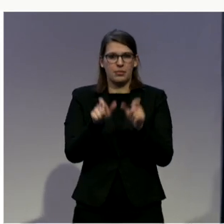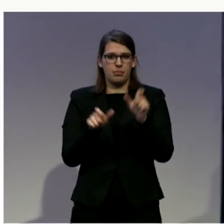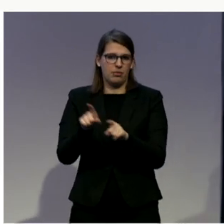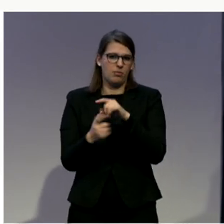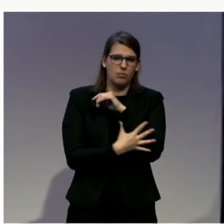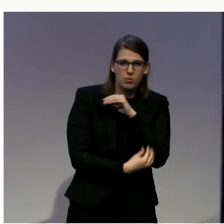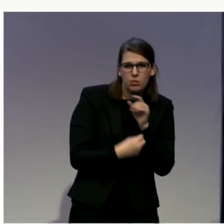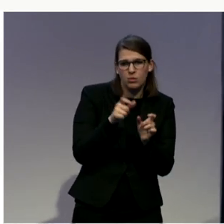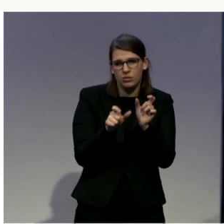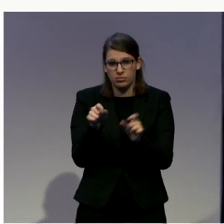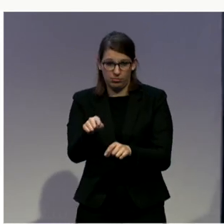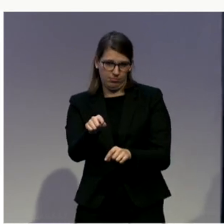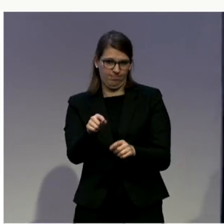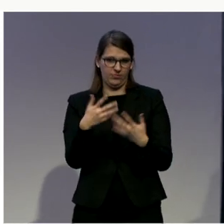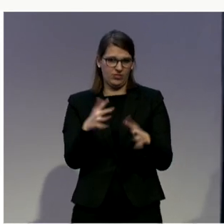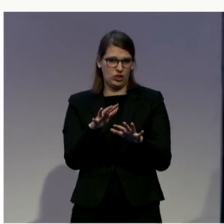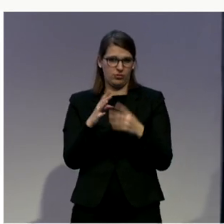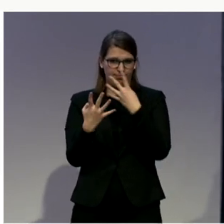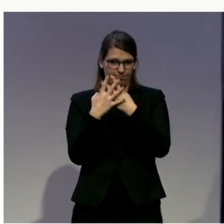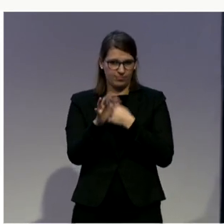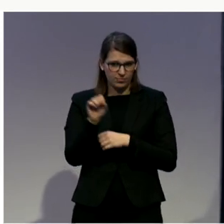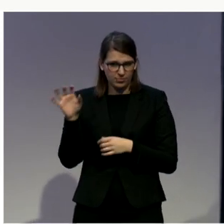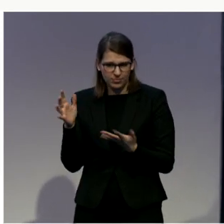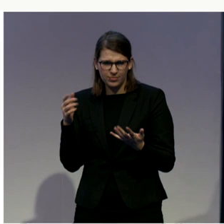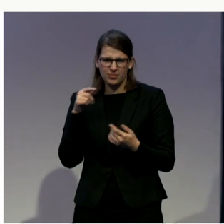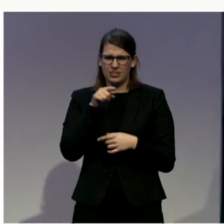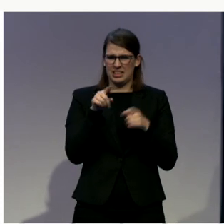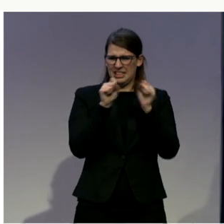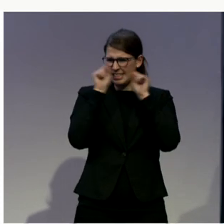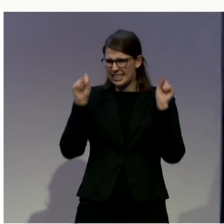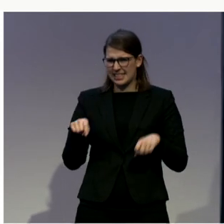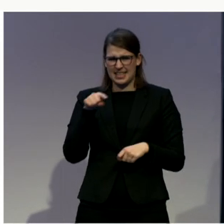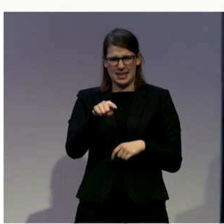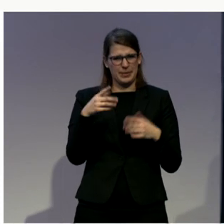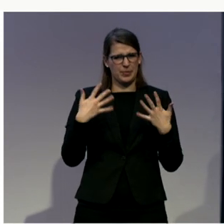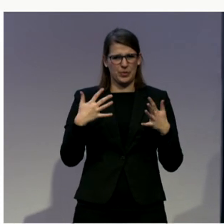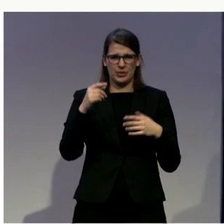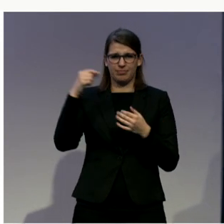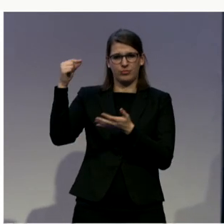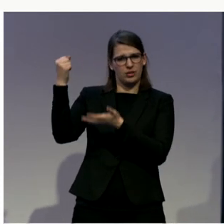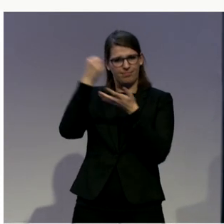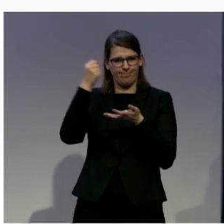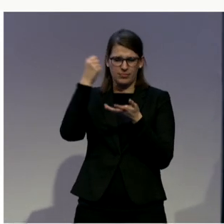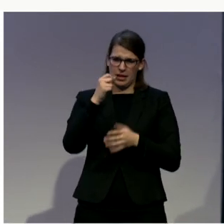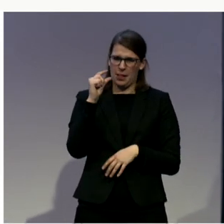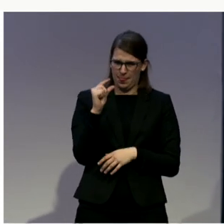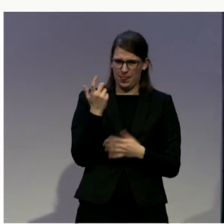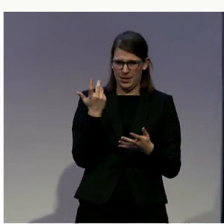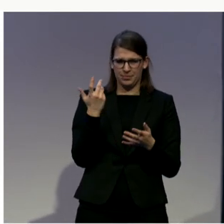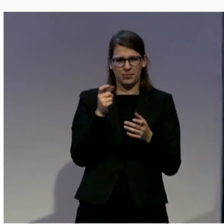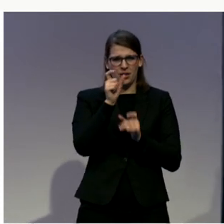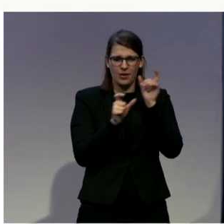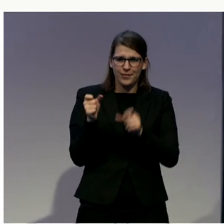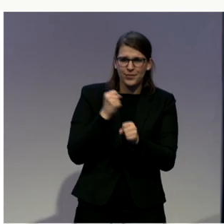under-resourced system, you know, in terms of finances, the human resources, infrastructure, equipment,